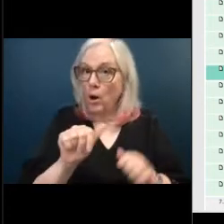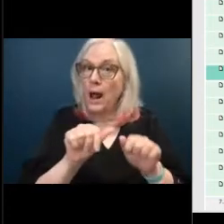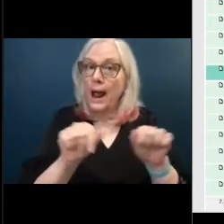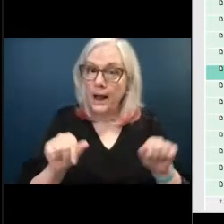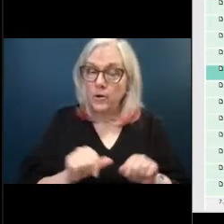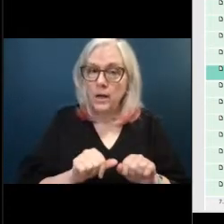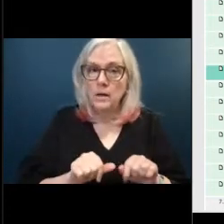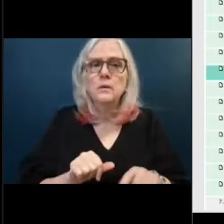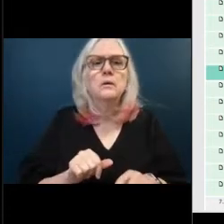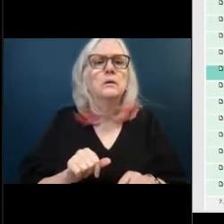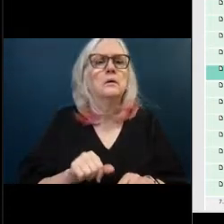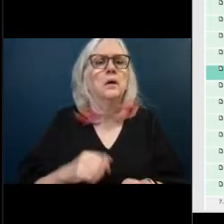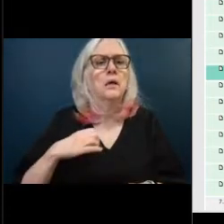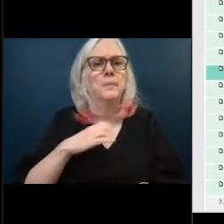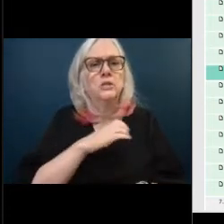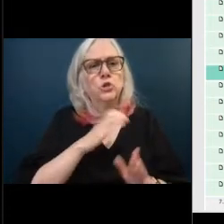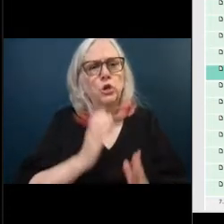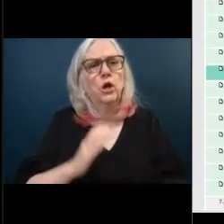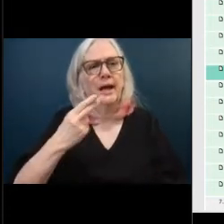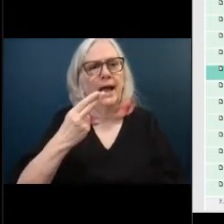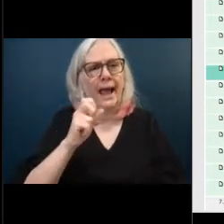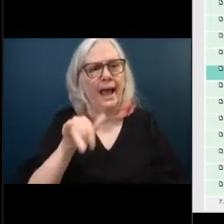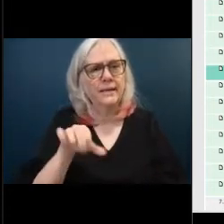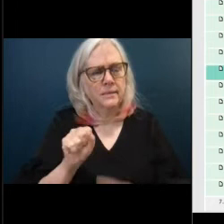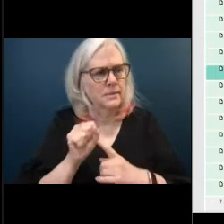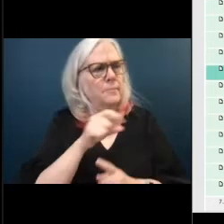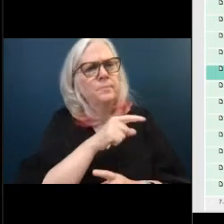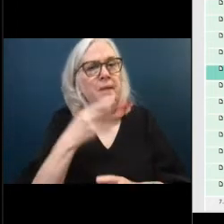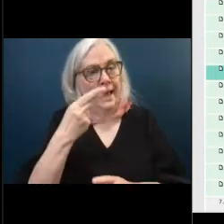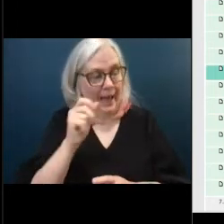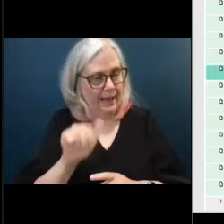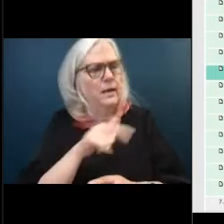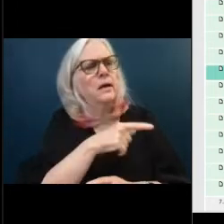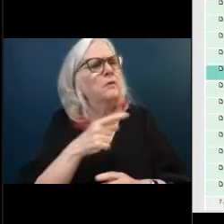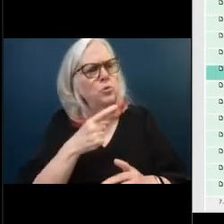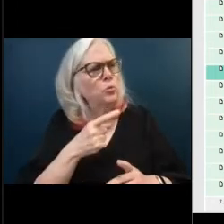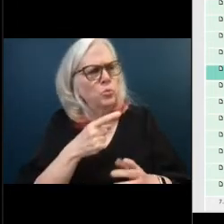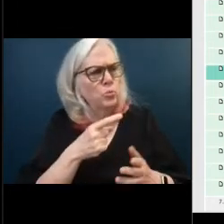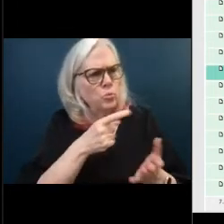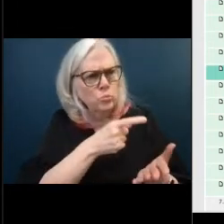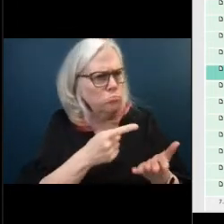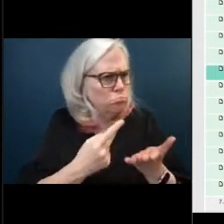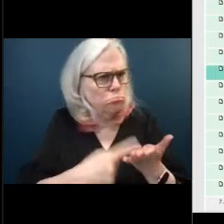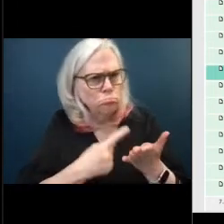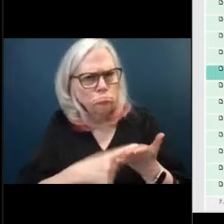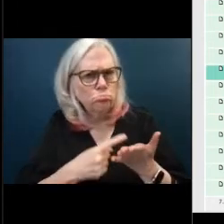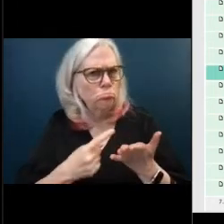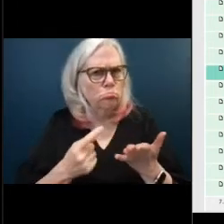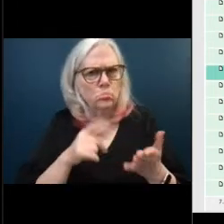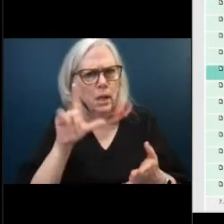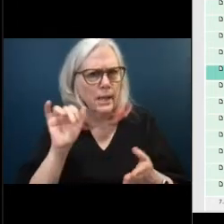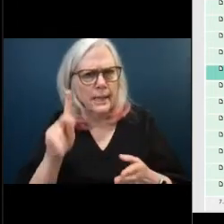uh the lack of uh receiving funding in terms of aerial ethnicity